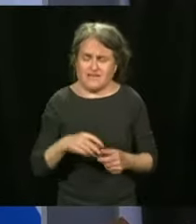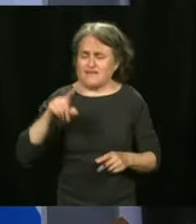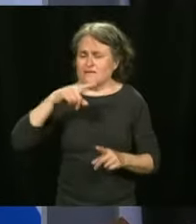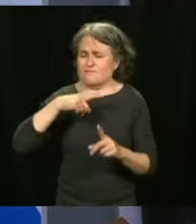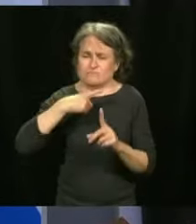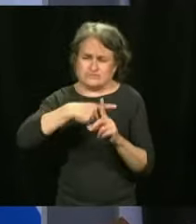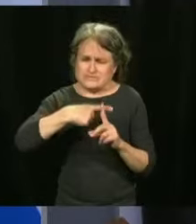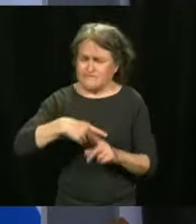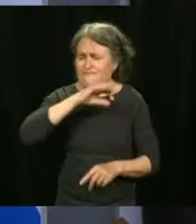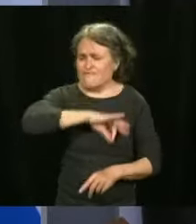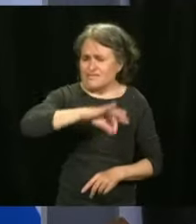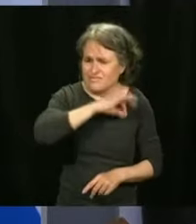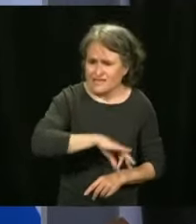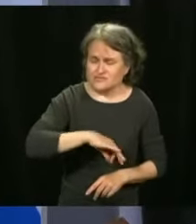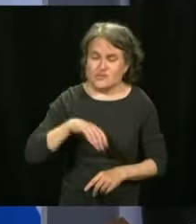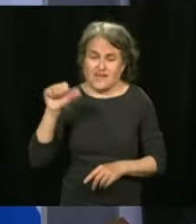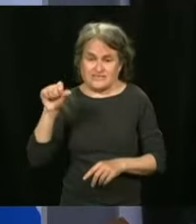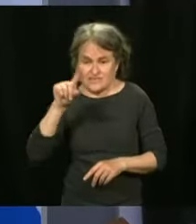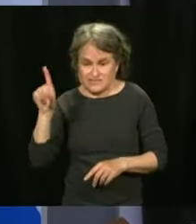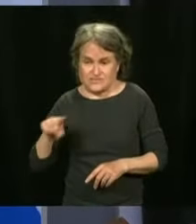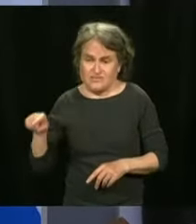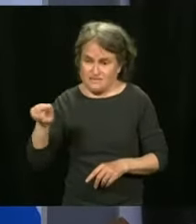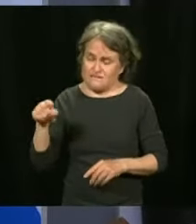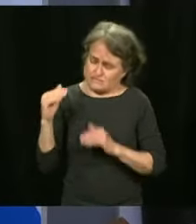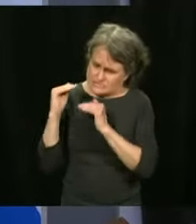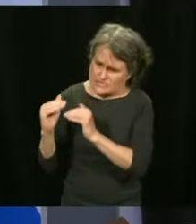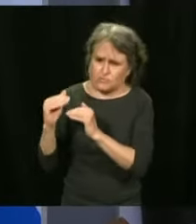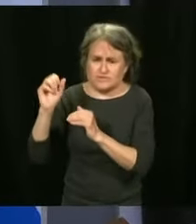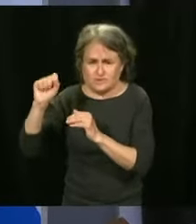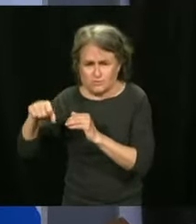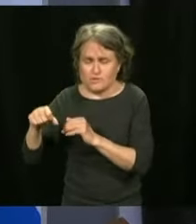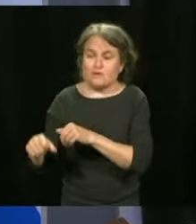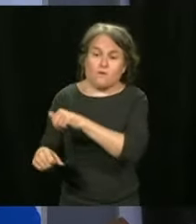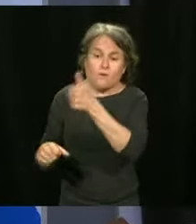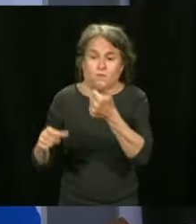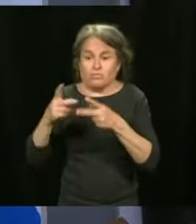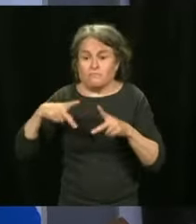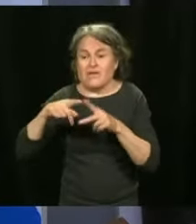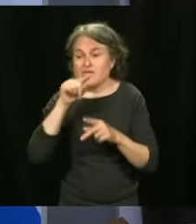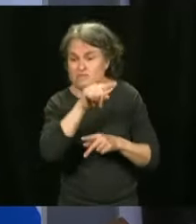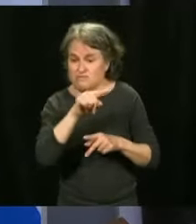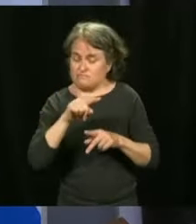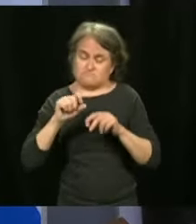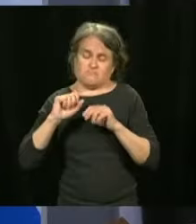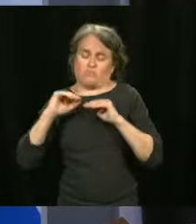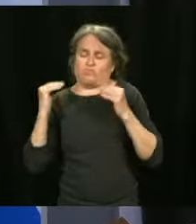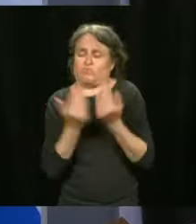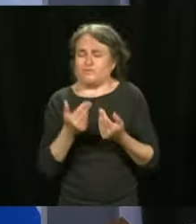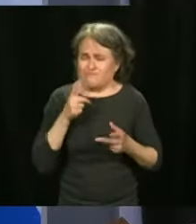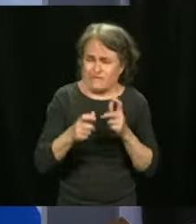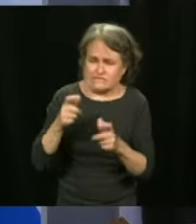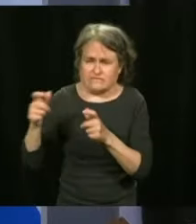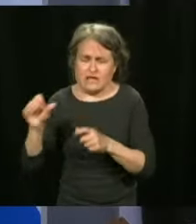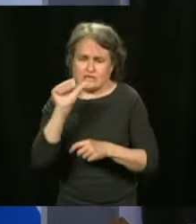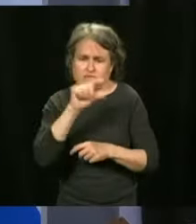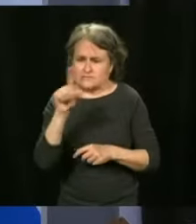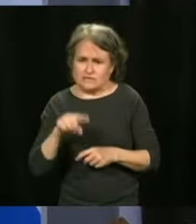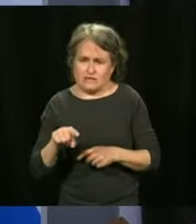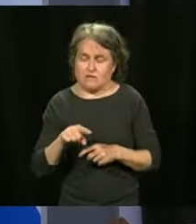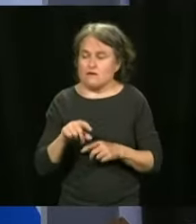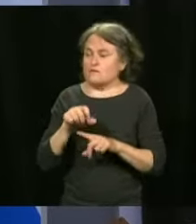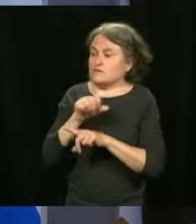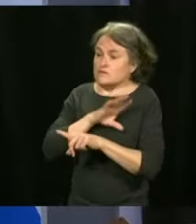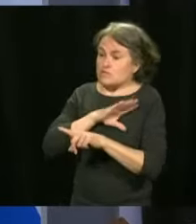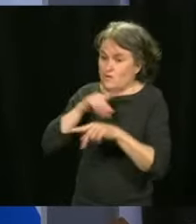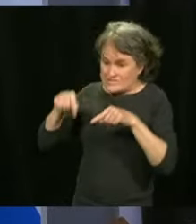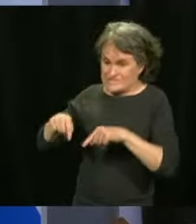a safe vaccine. There are some countries that have based their entire vaccination campaign on this, and the people who have received it can't